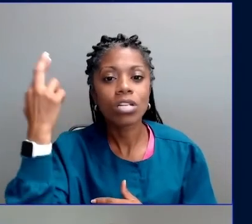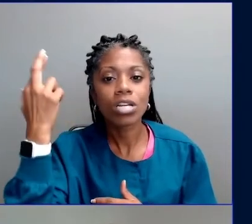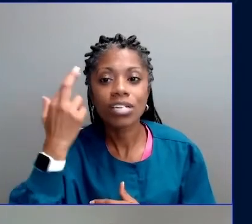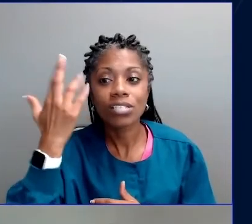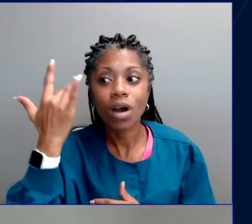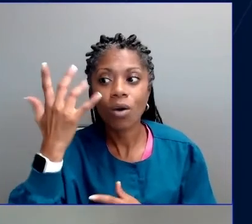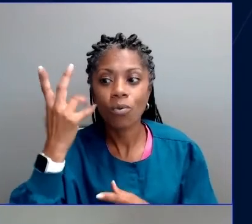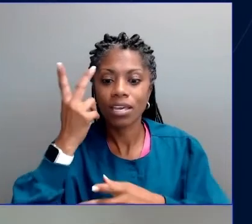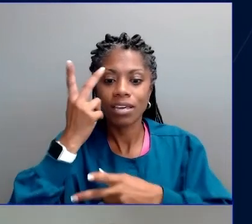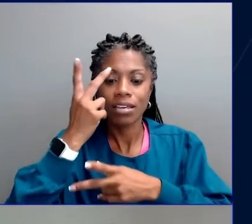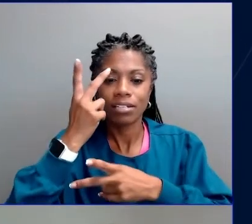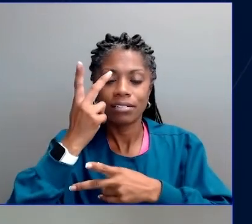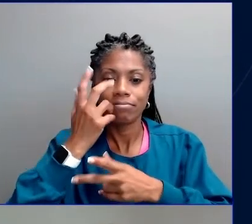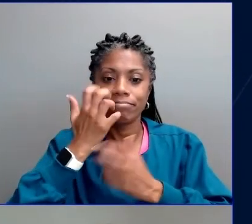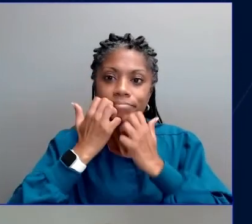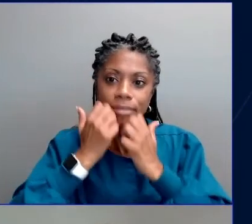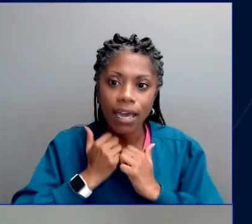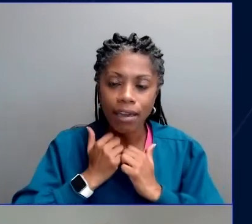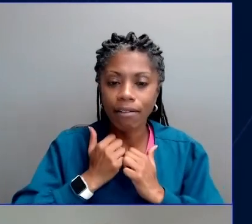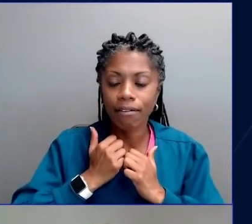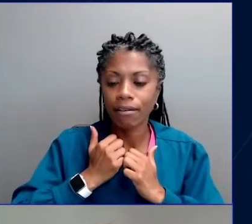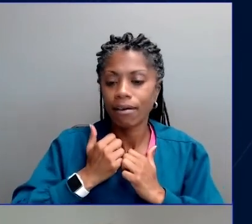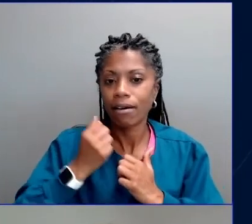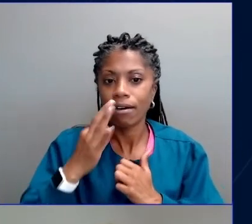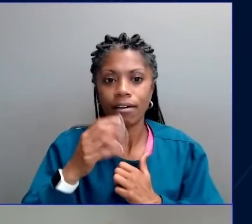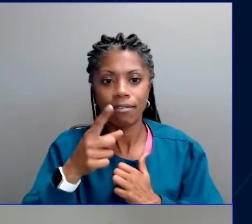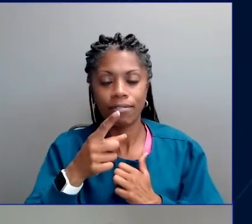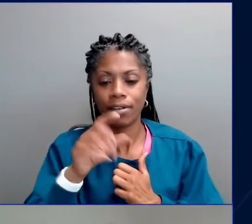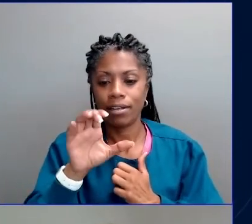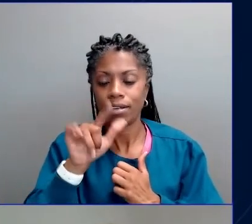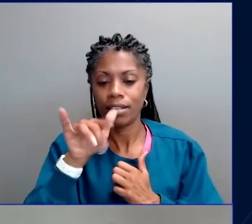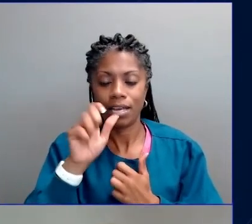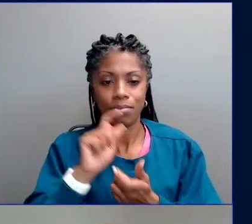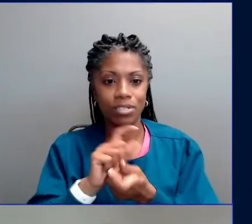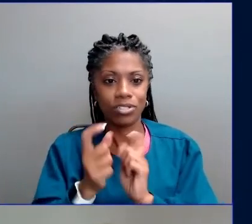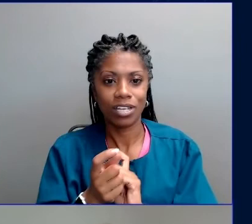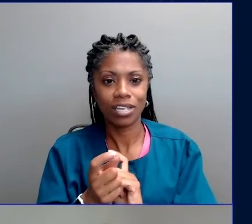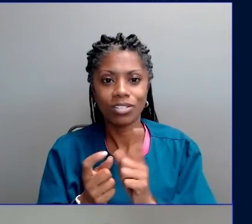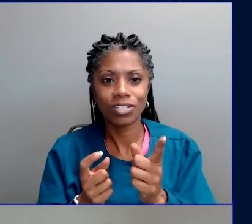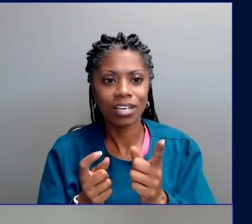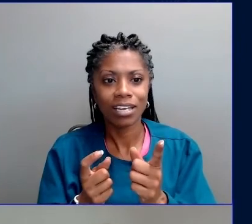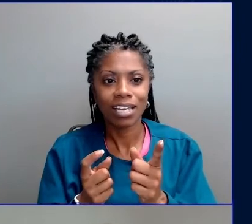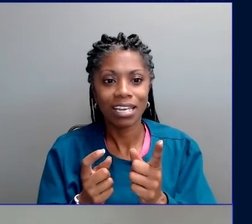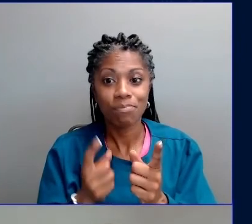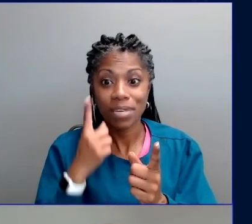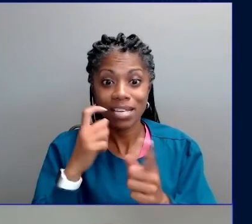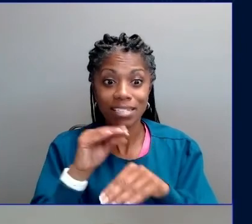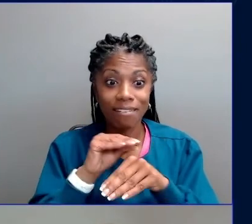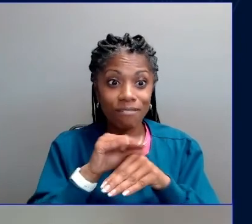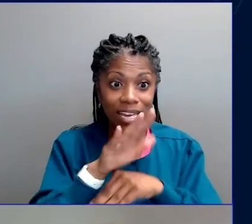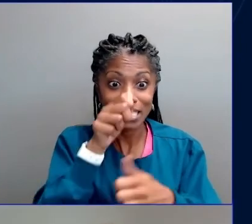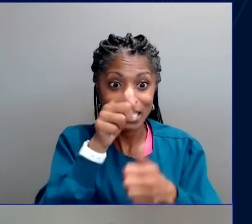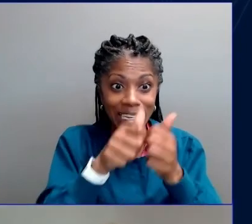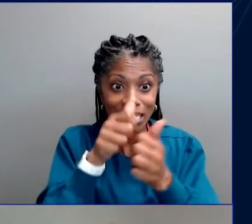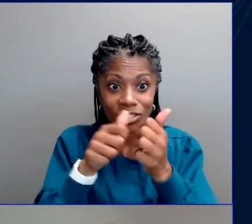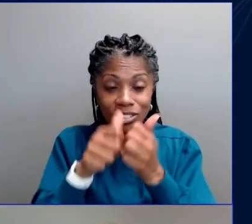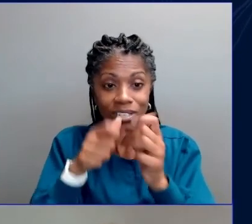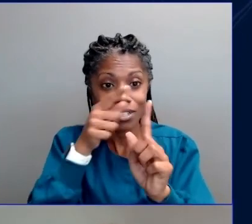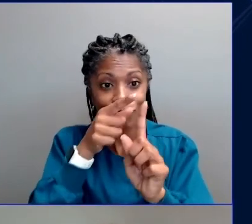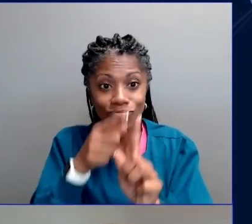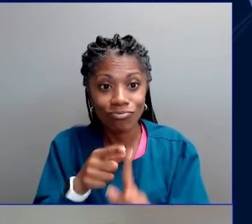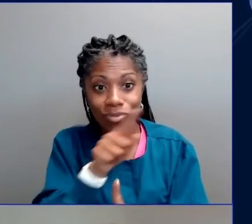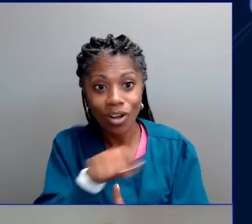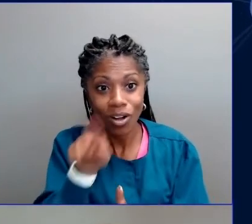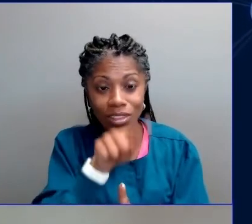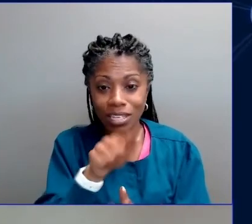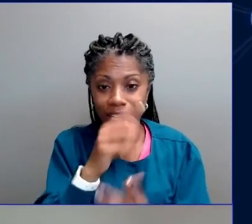threatens every single one of these goals. How will we fix poverty if we don't fix climate change, which is pushing millions more into